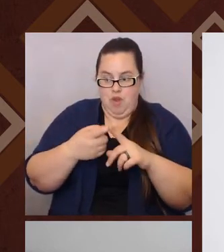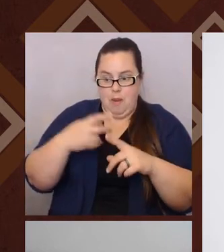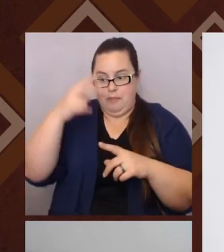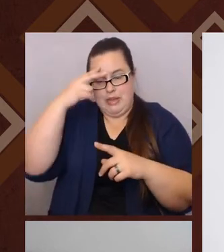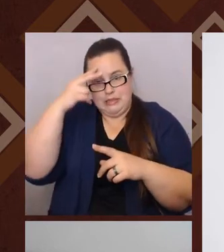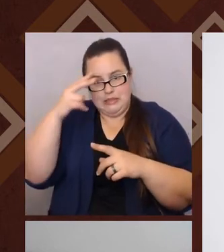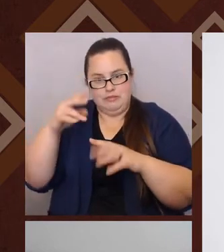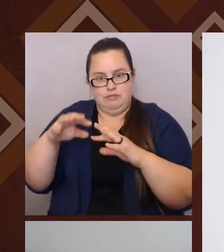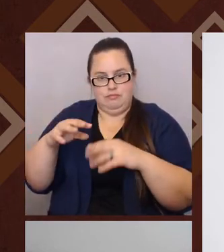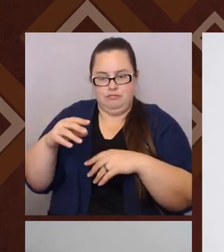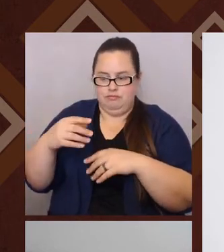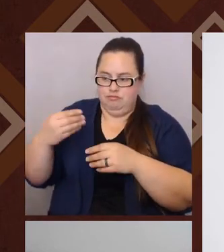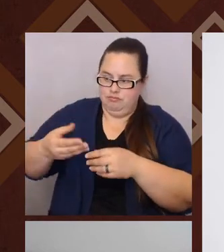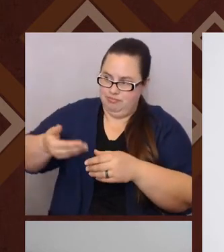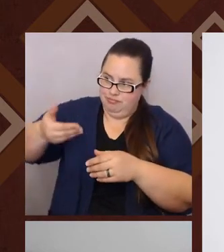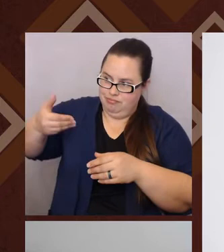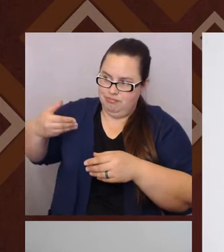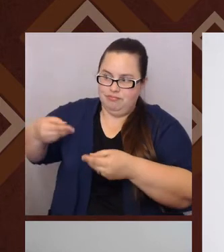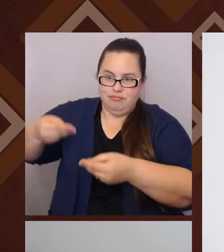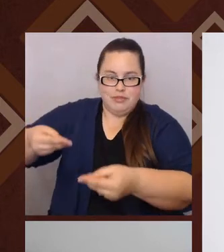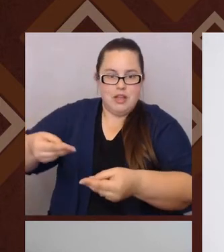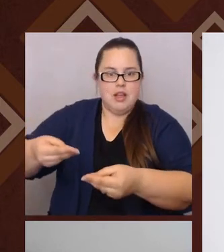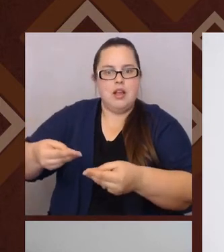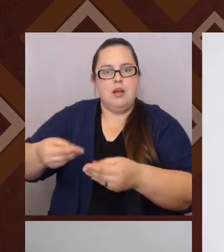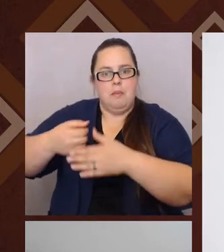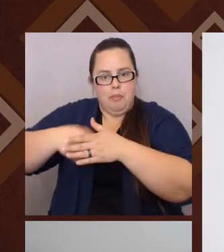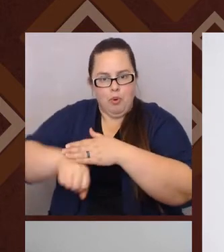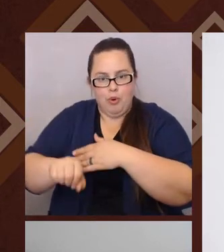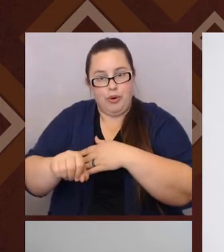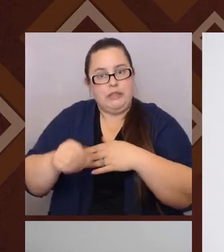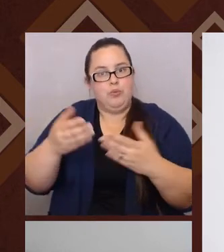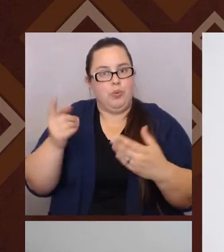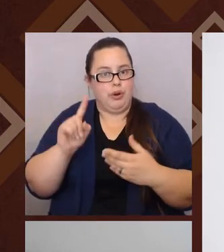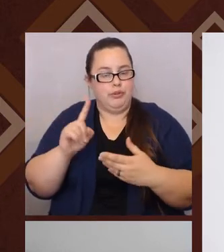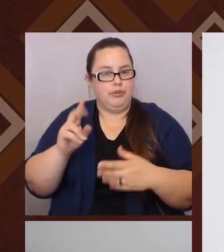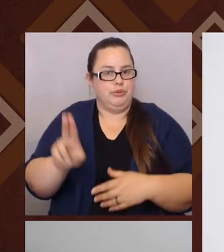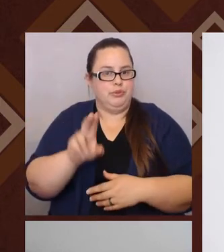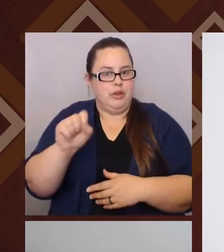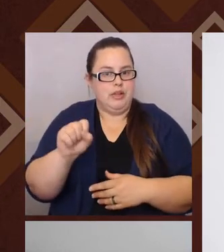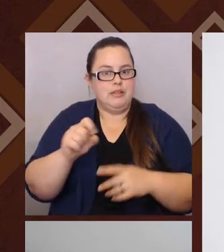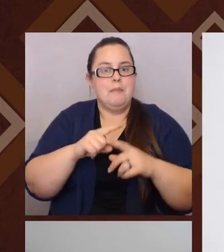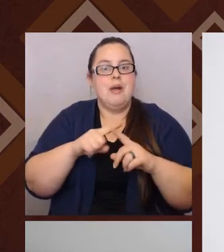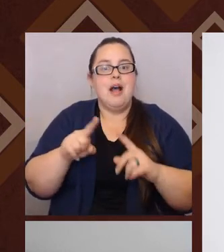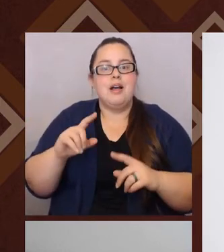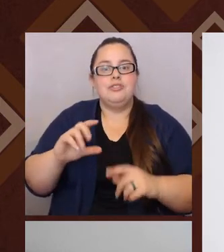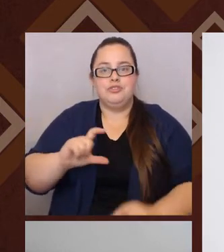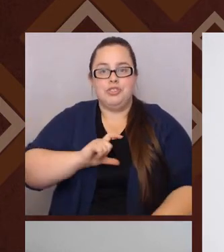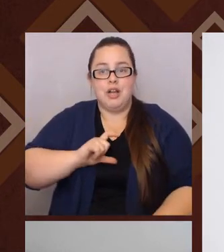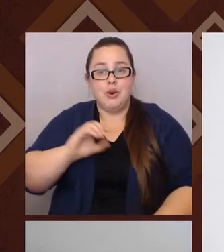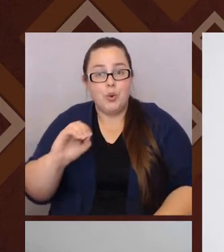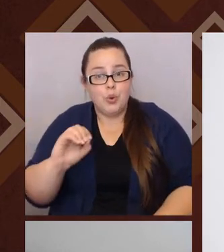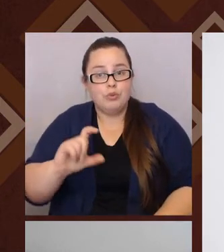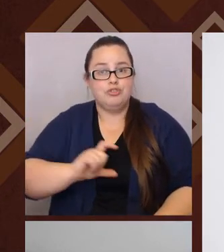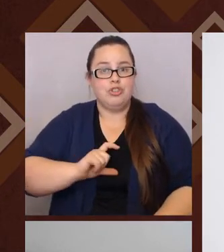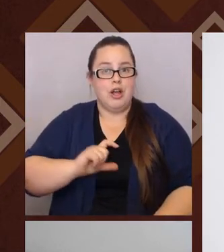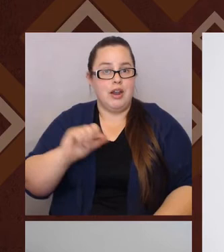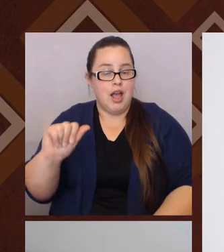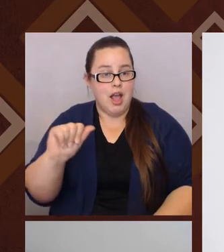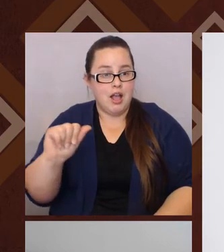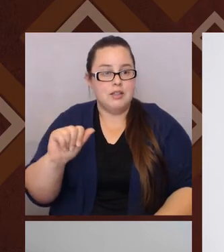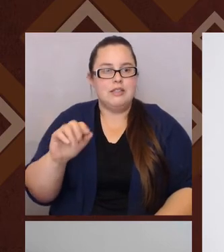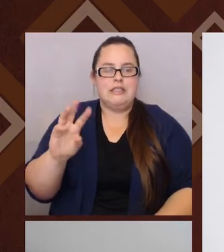but the term Chicano and Chicana come around in the 1960s and young people start using it